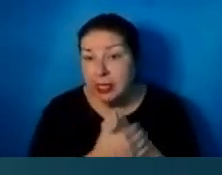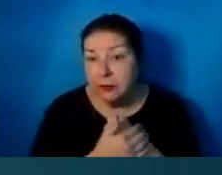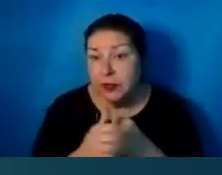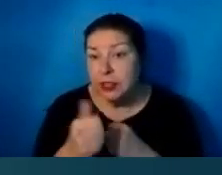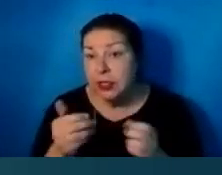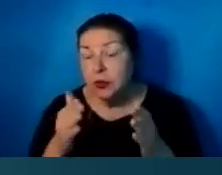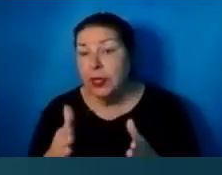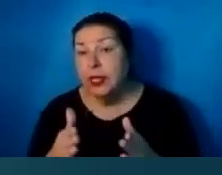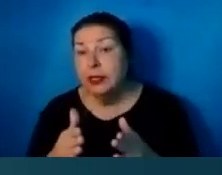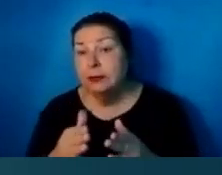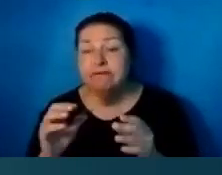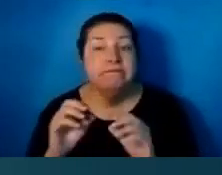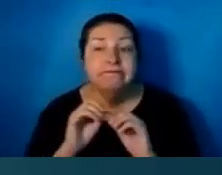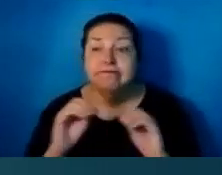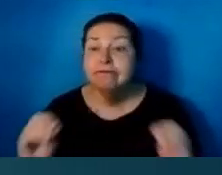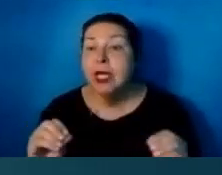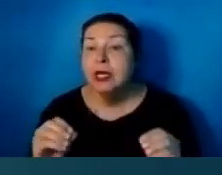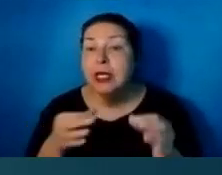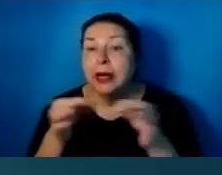them, which are defined in the Bible.